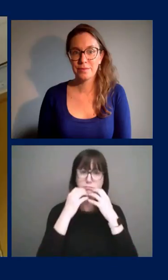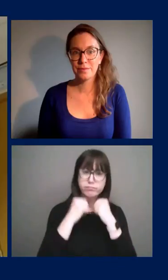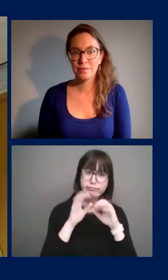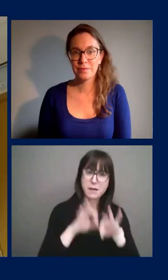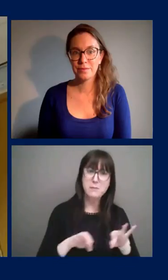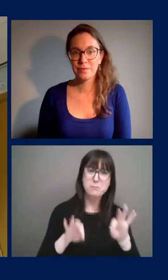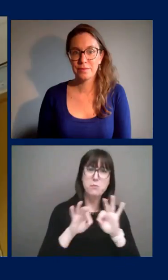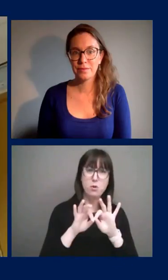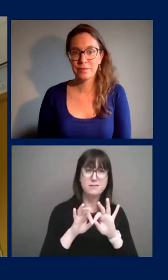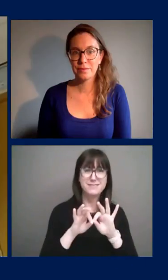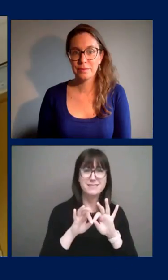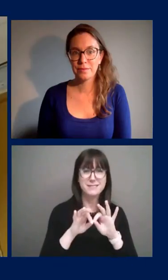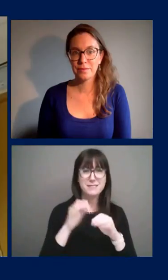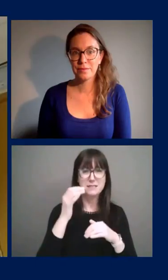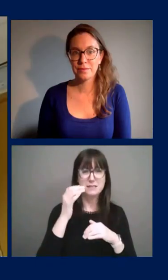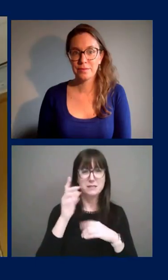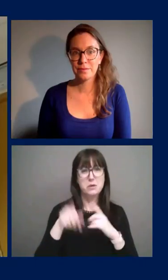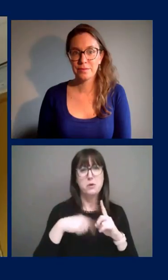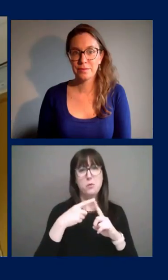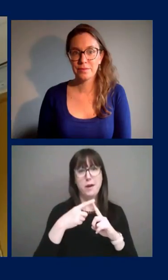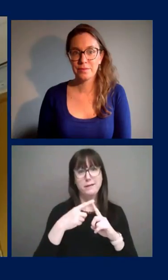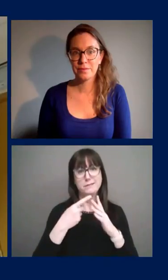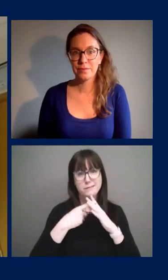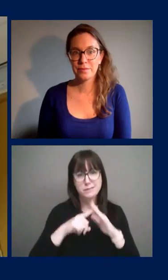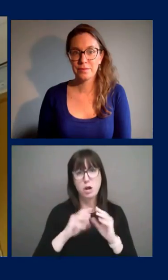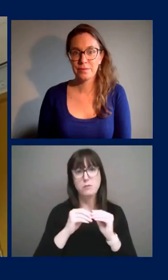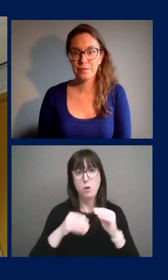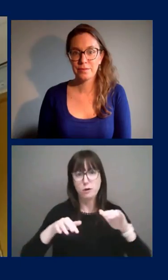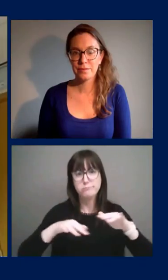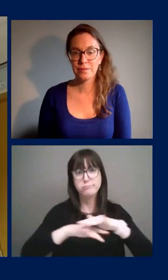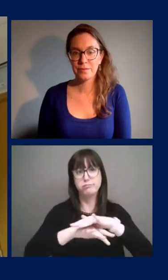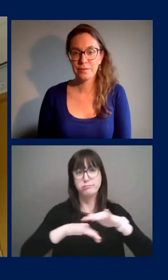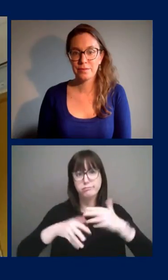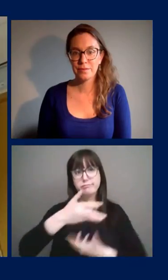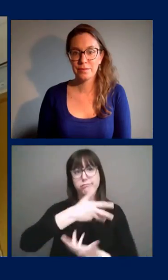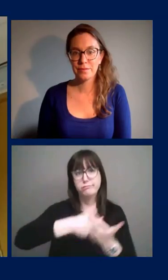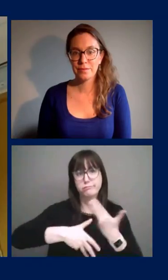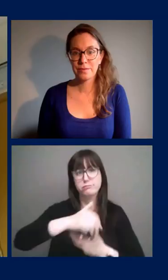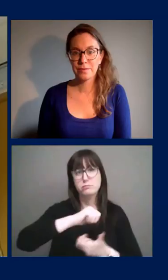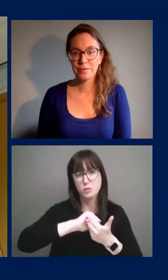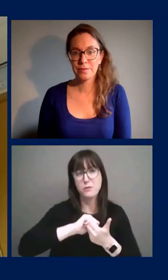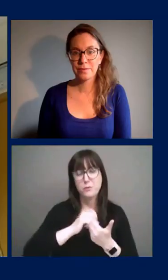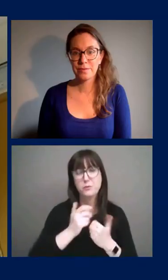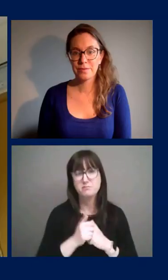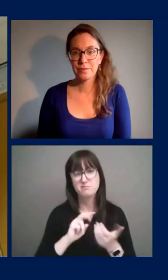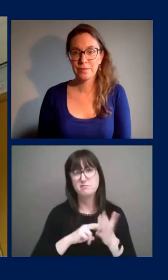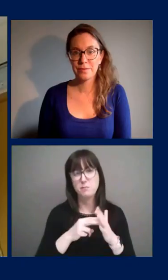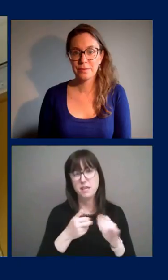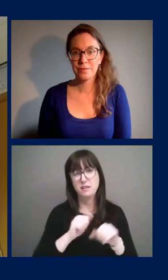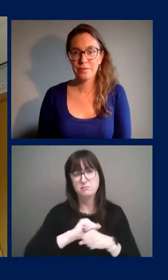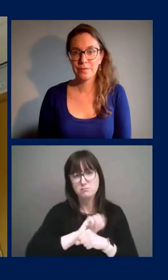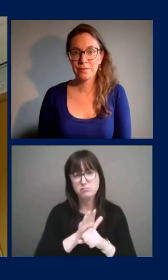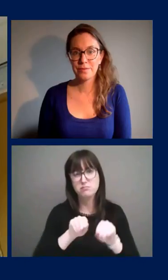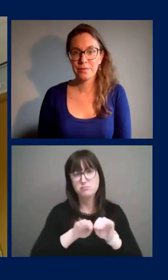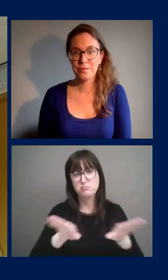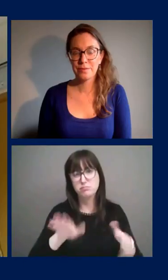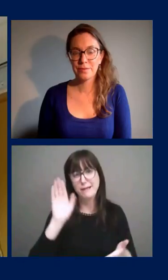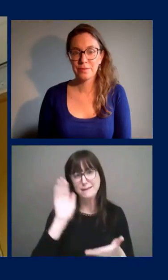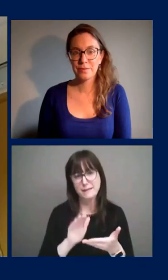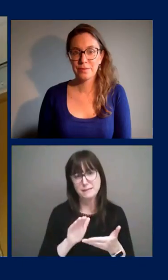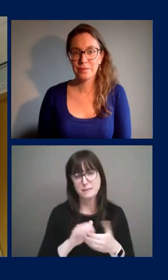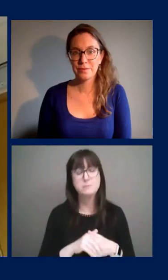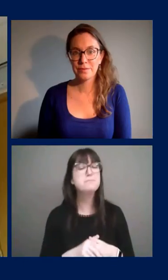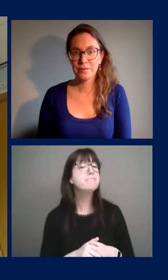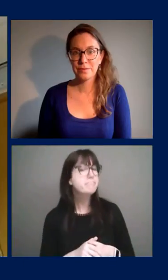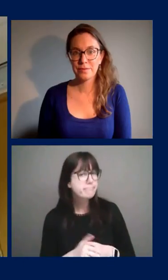interact more to have these additional protections against the spread of the virus. Okay. Thank you. And just to follow up